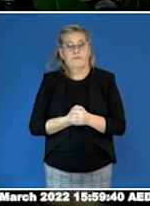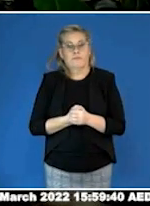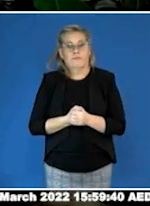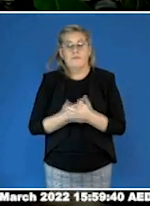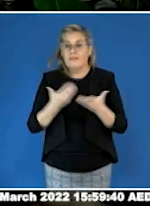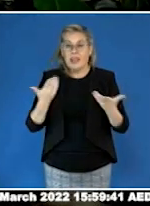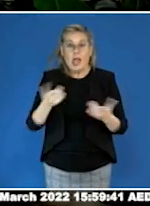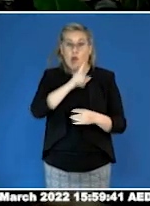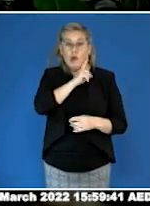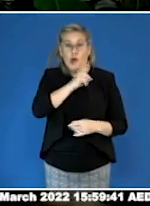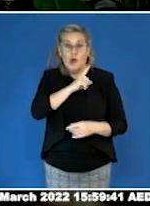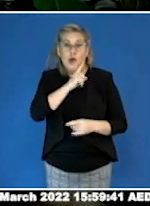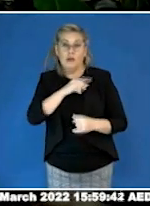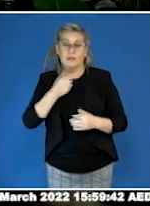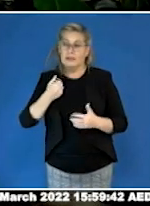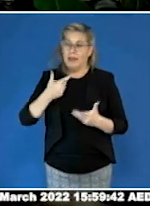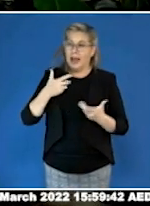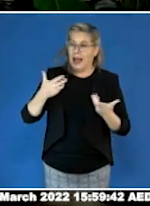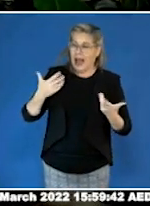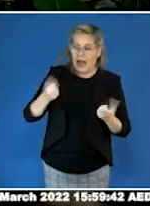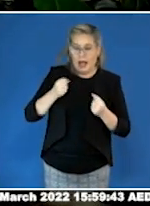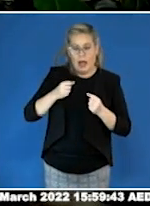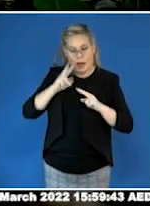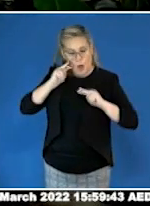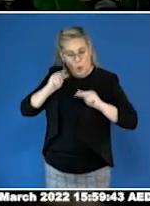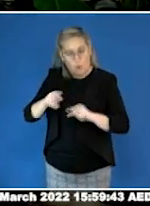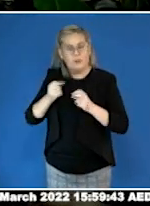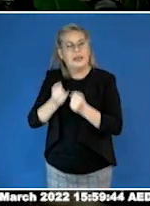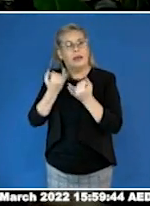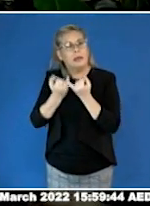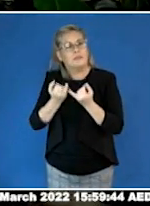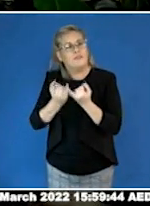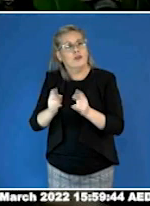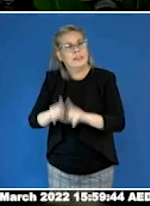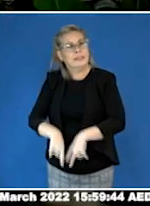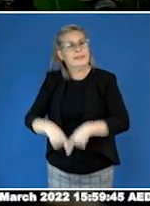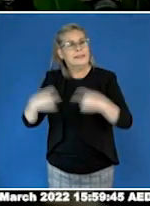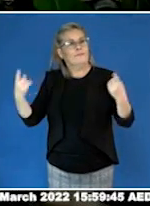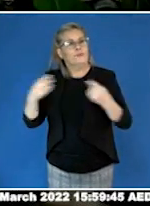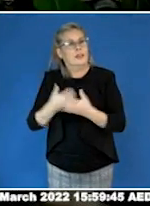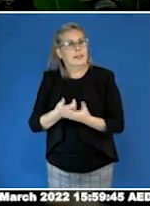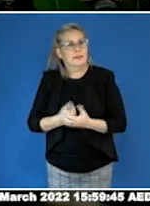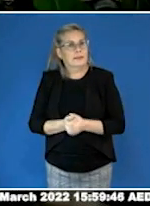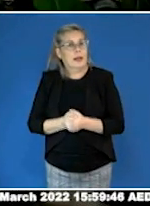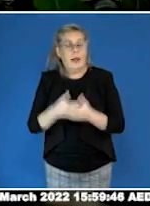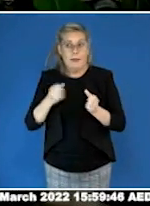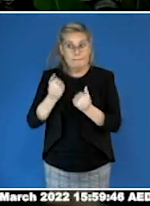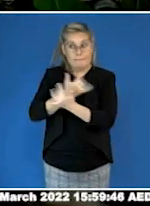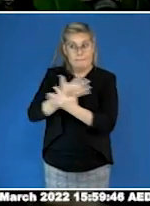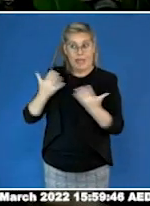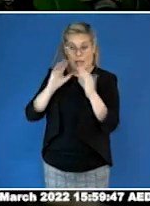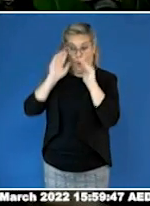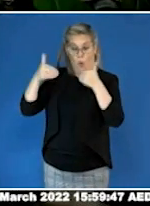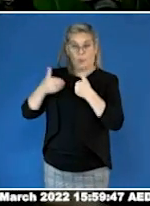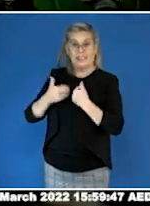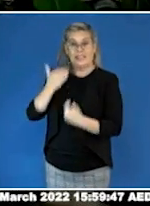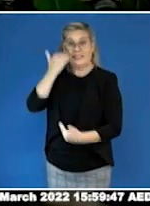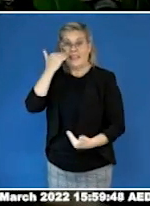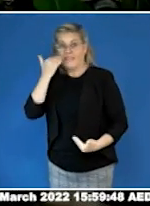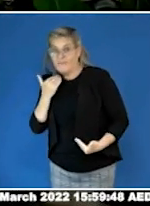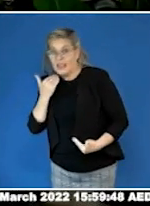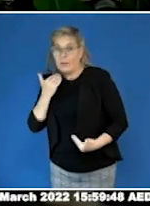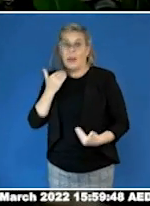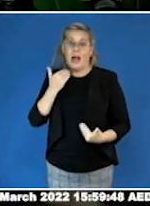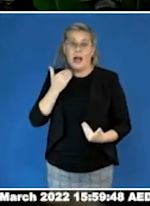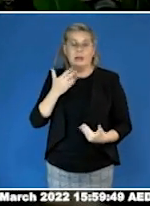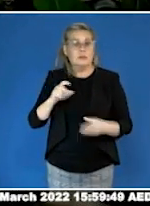socialized and viewed in our society. More generally, we know that many autistic females and gender diverse individuals are